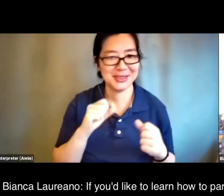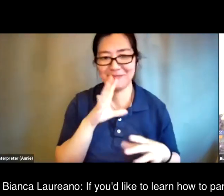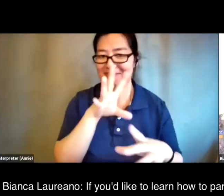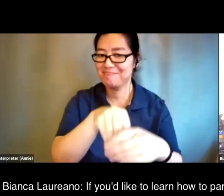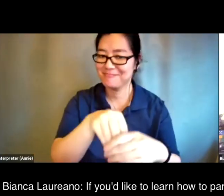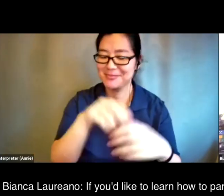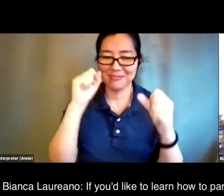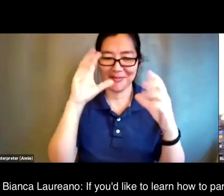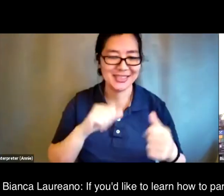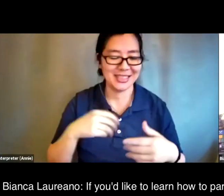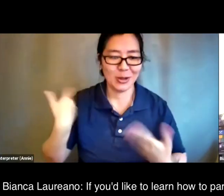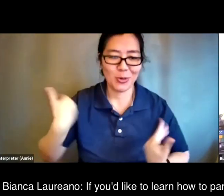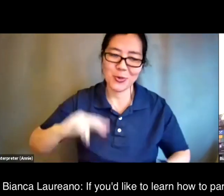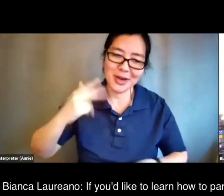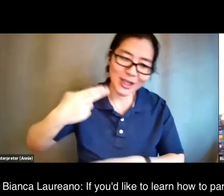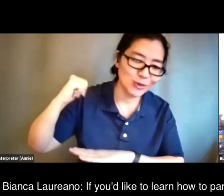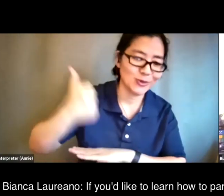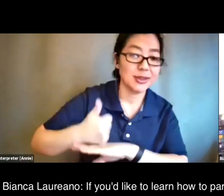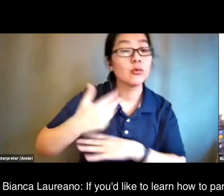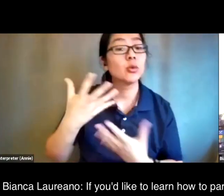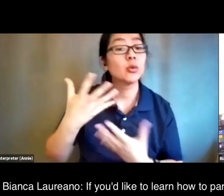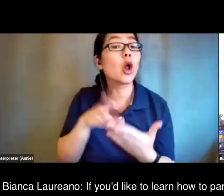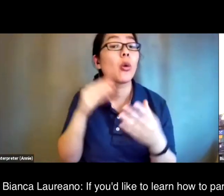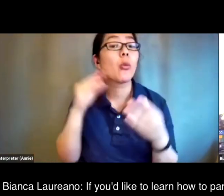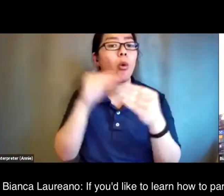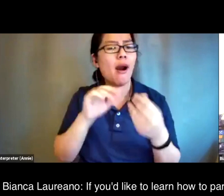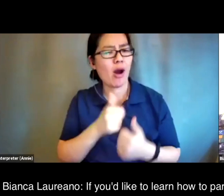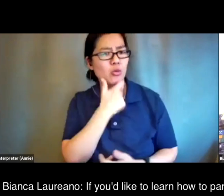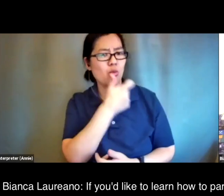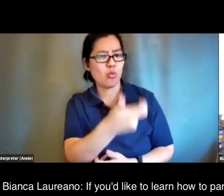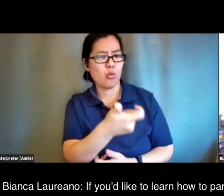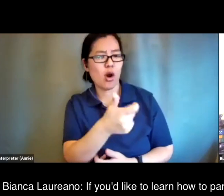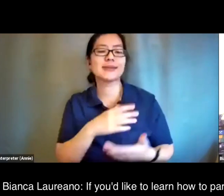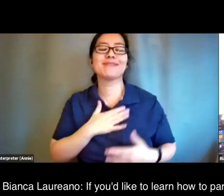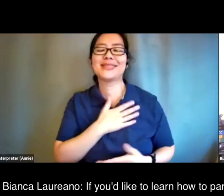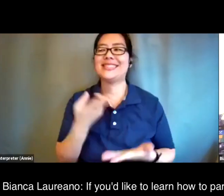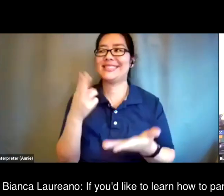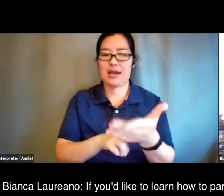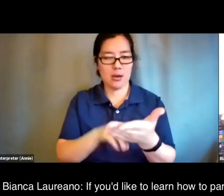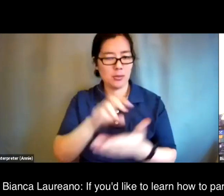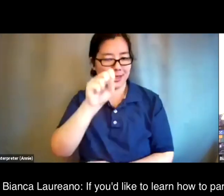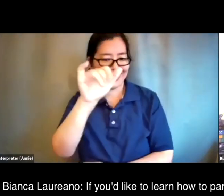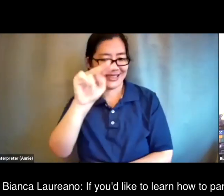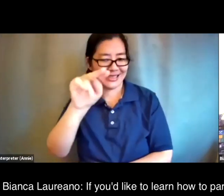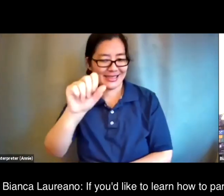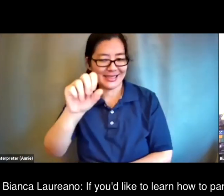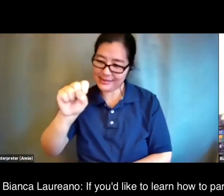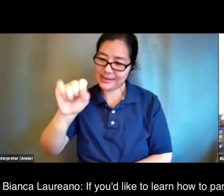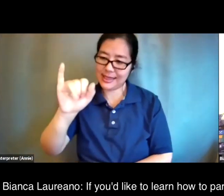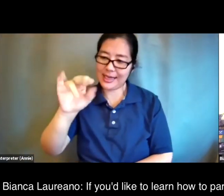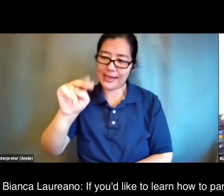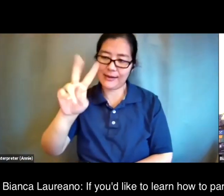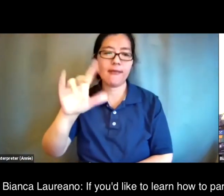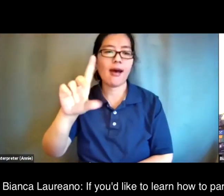viewing the fall performance please sign up for the sins invalid newsletter for updates we are